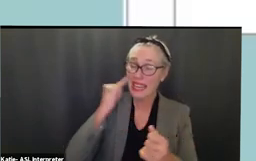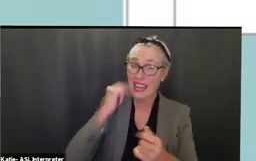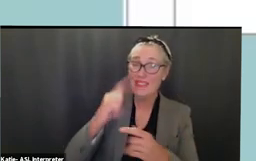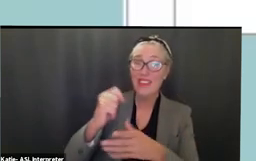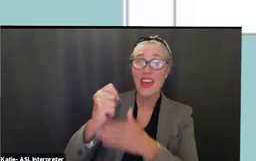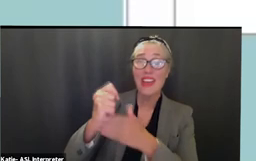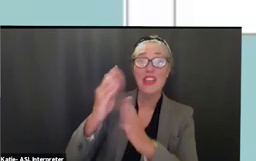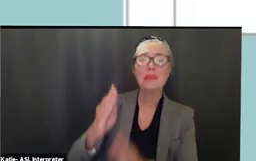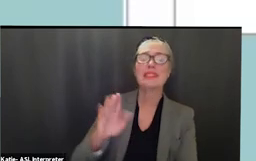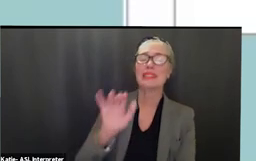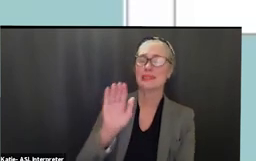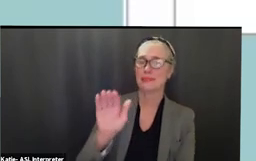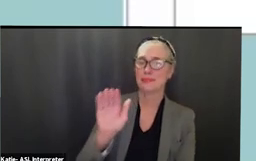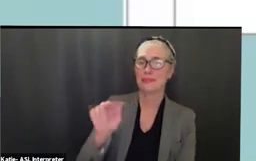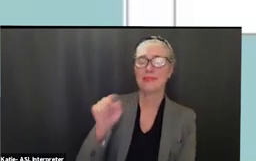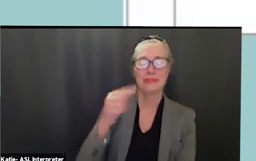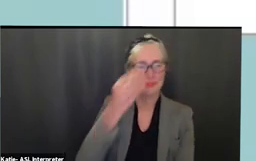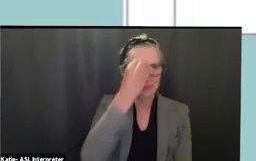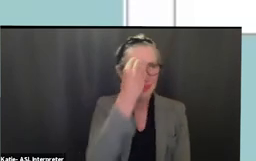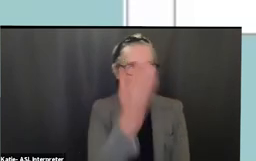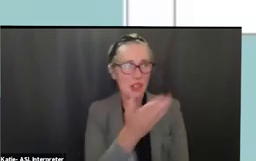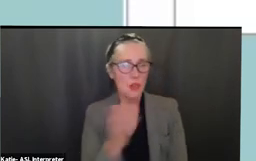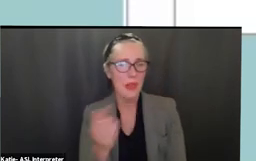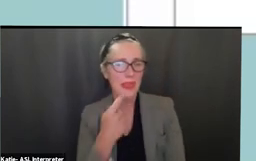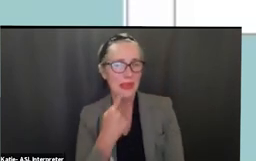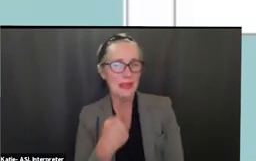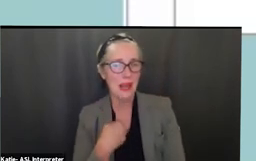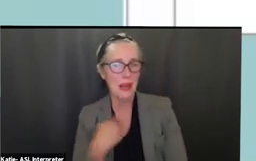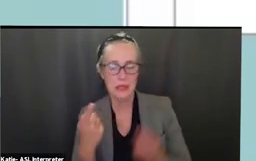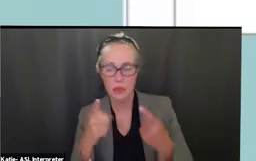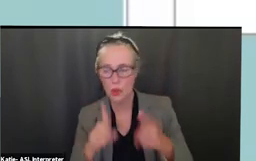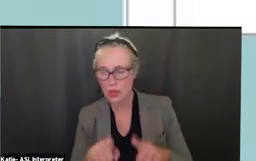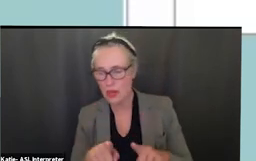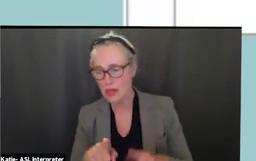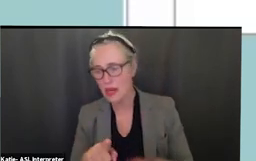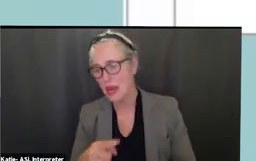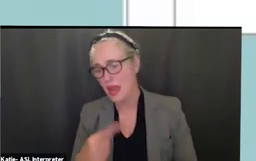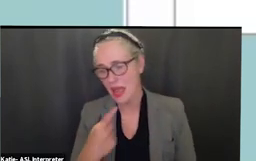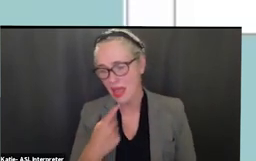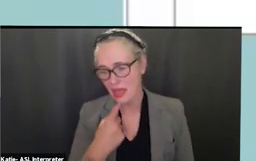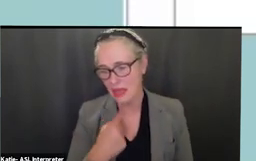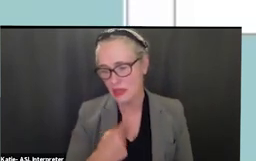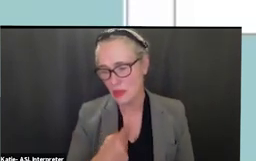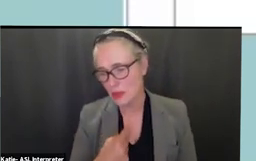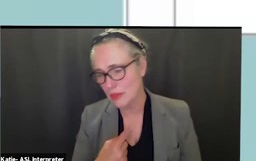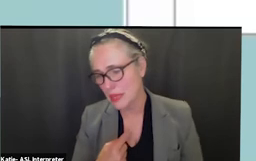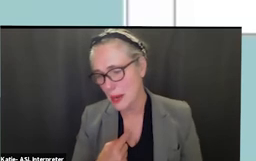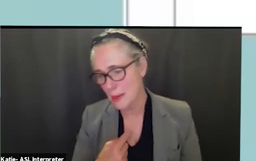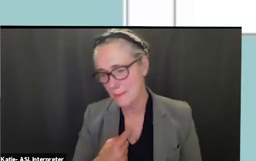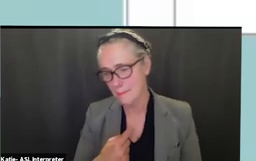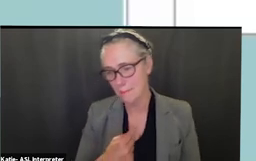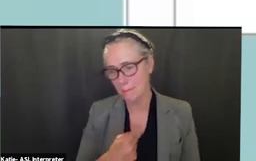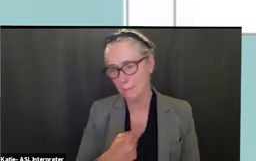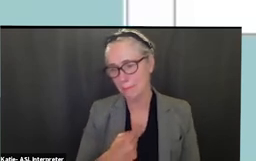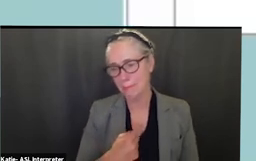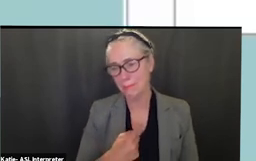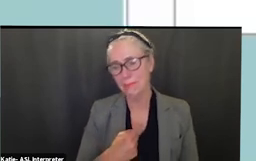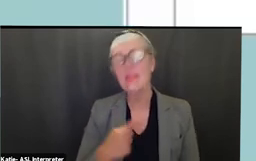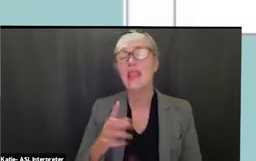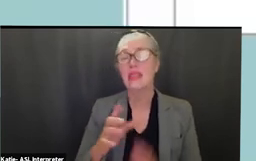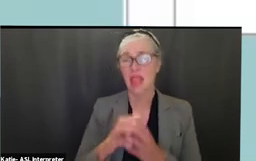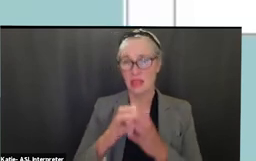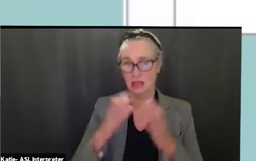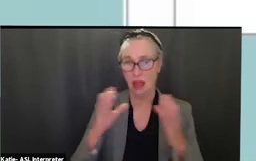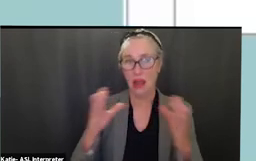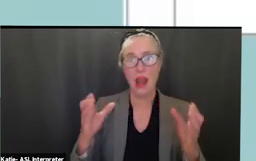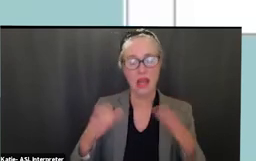here's what the student is telling me is going on and they've told me that you can share so that's a lot of the root